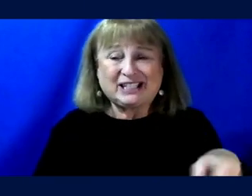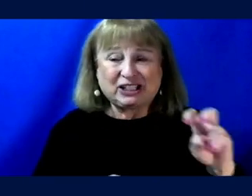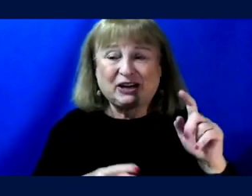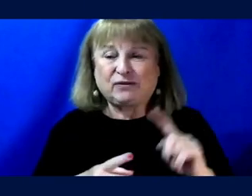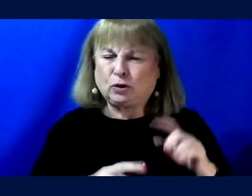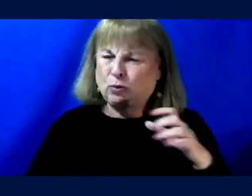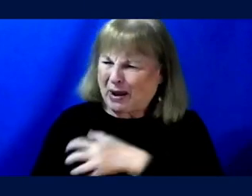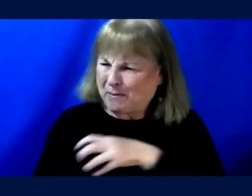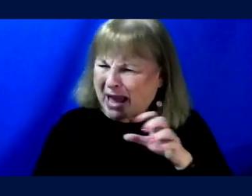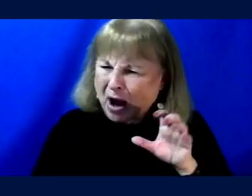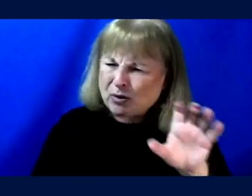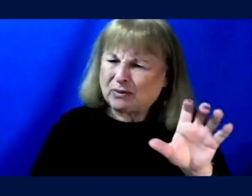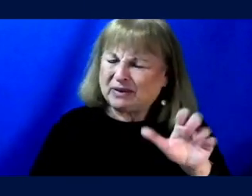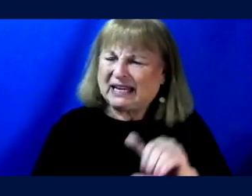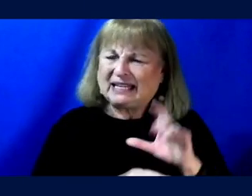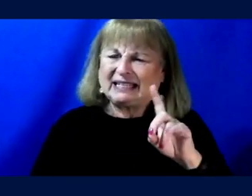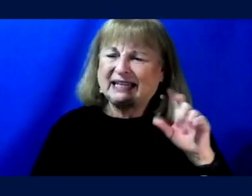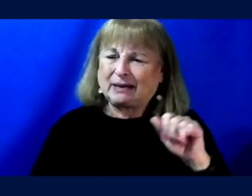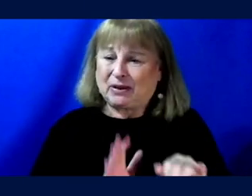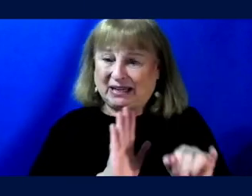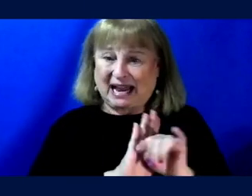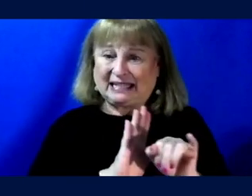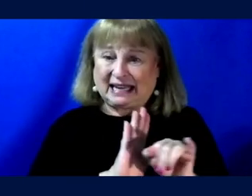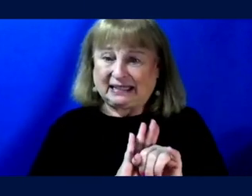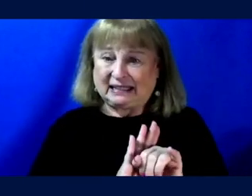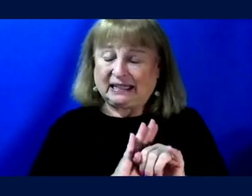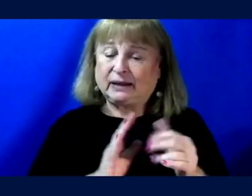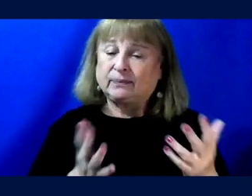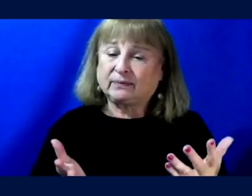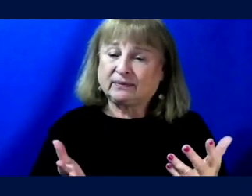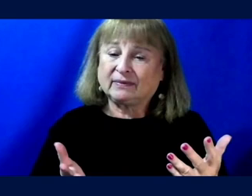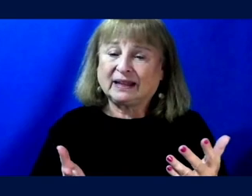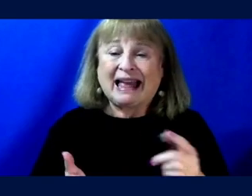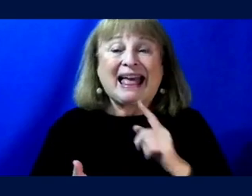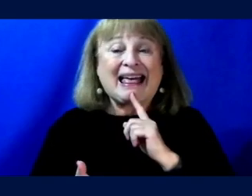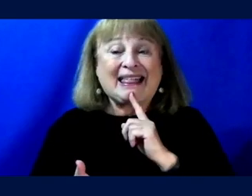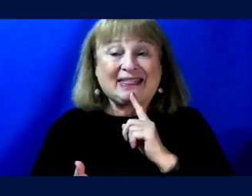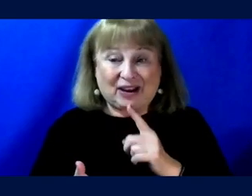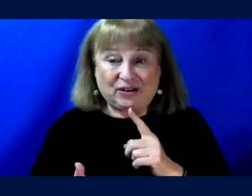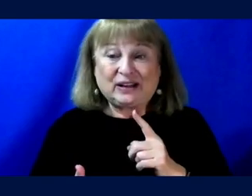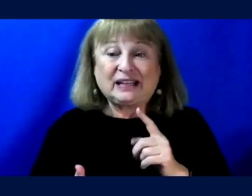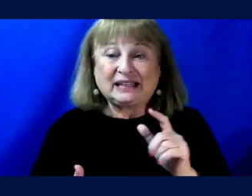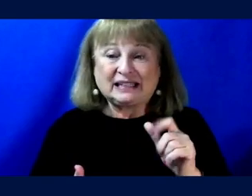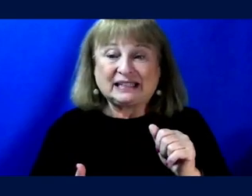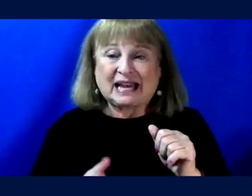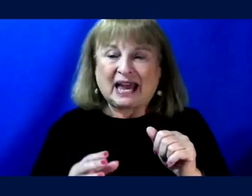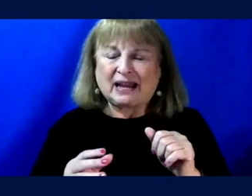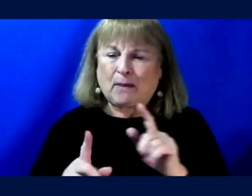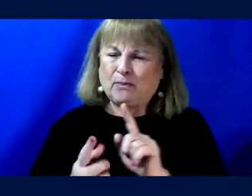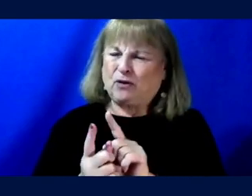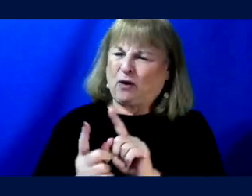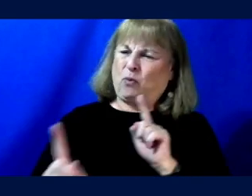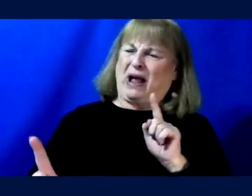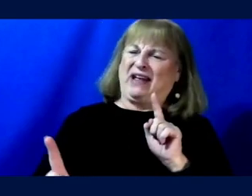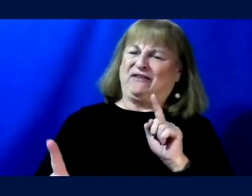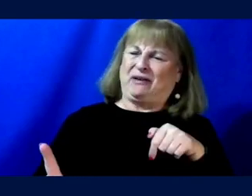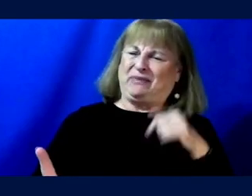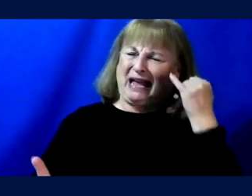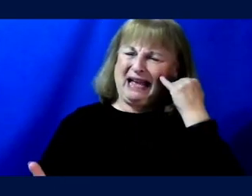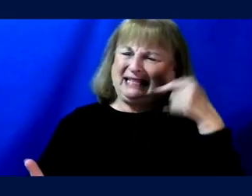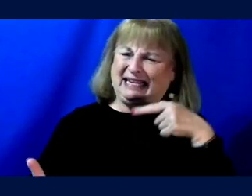empowerment and disability identity. So there is a move away from this idea